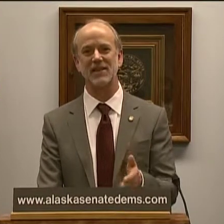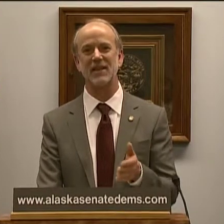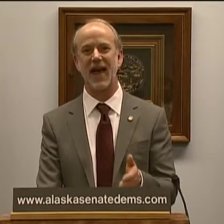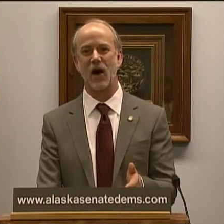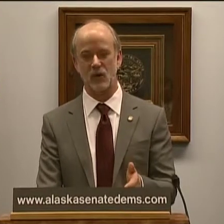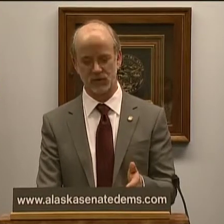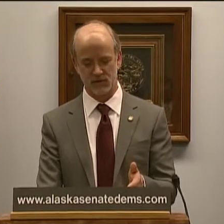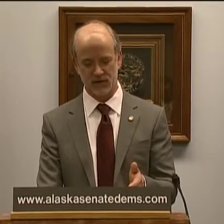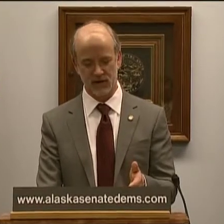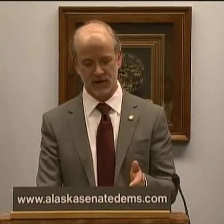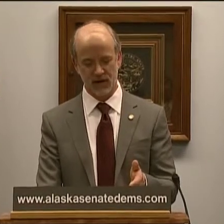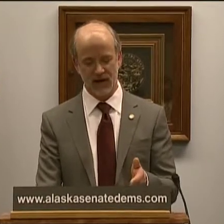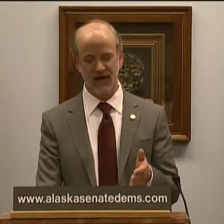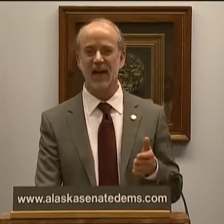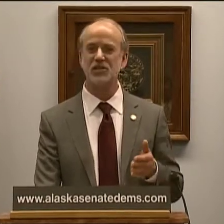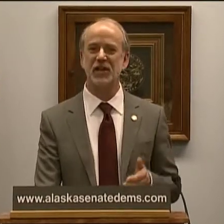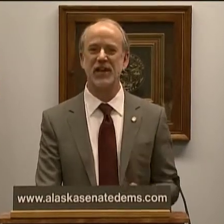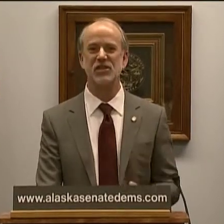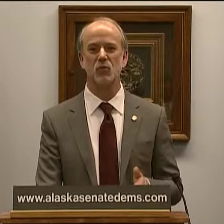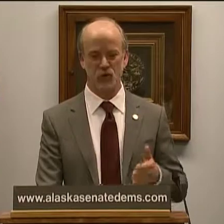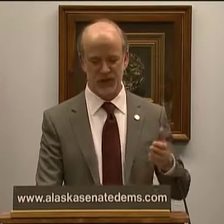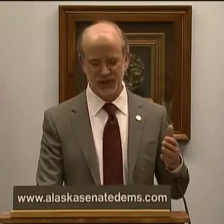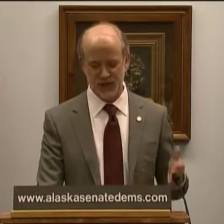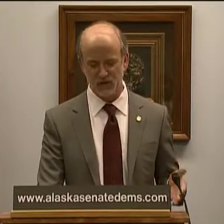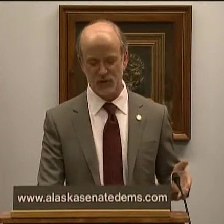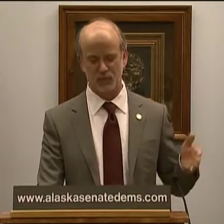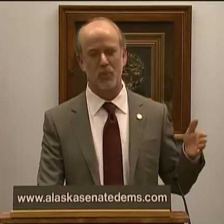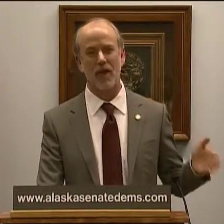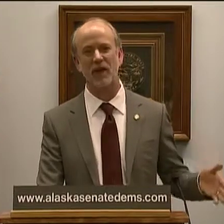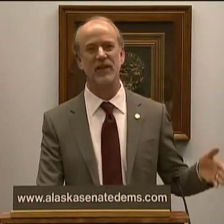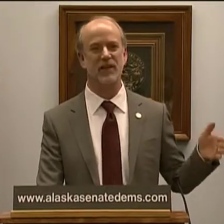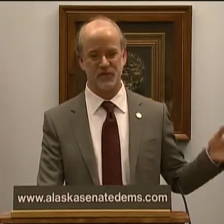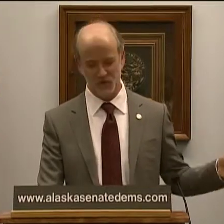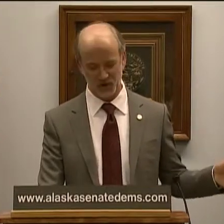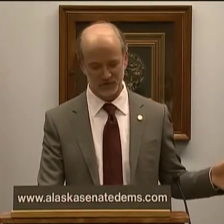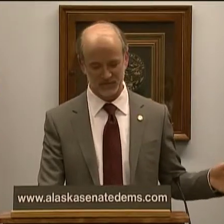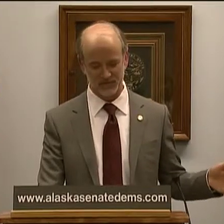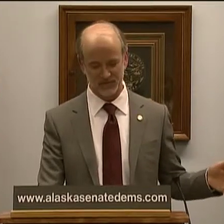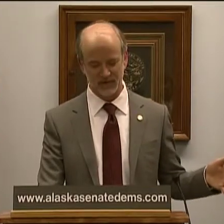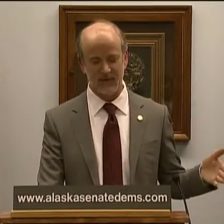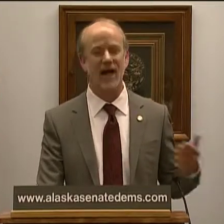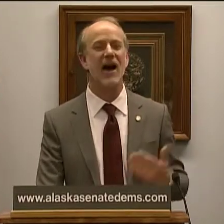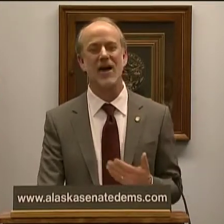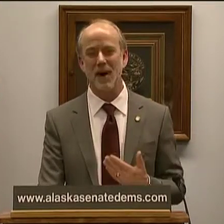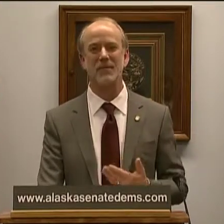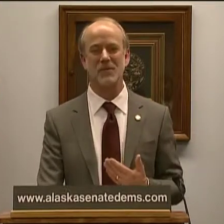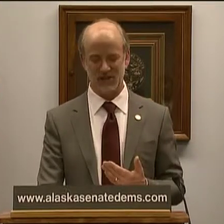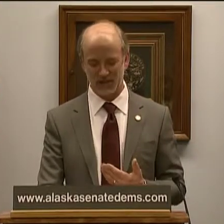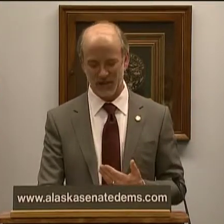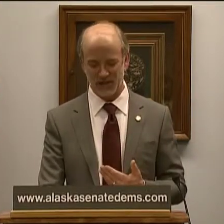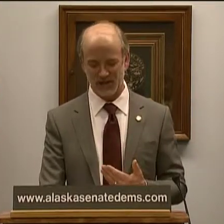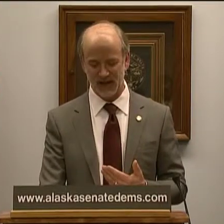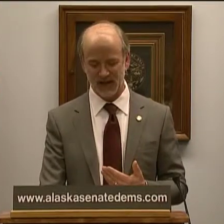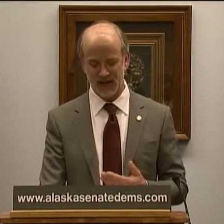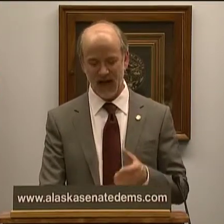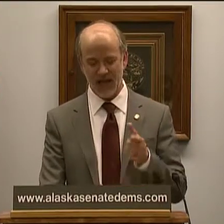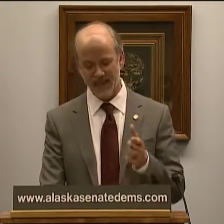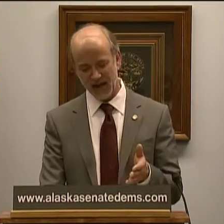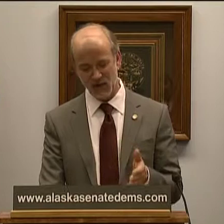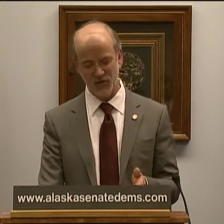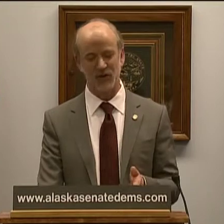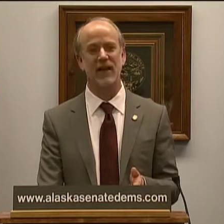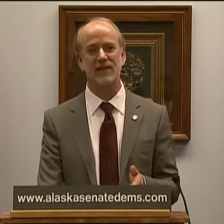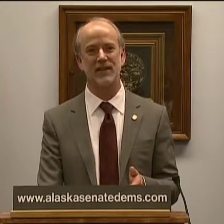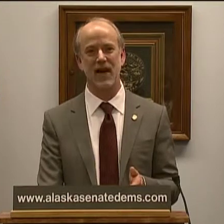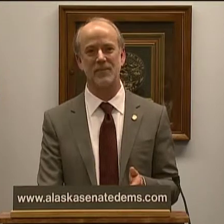Alaska now and education will continue to propel it in the future. I am optimistic about the state. I